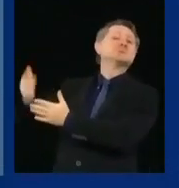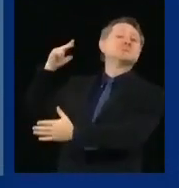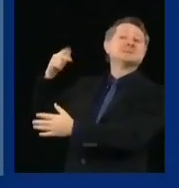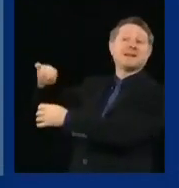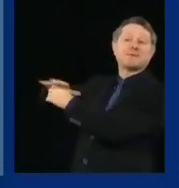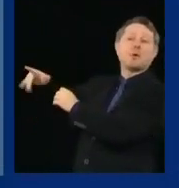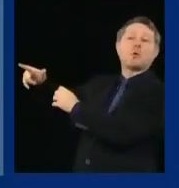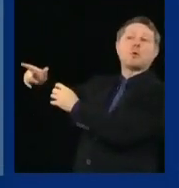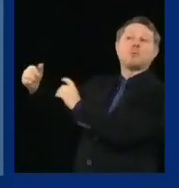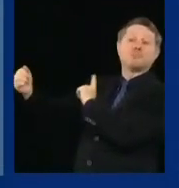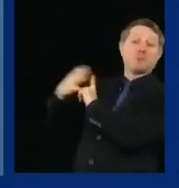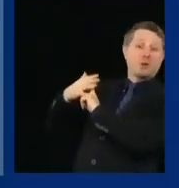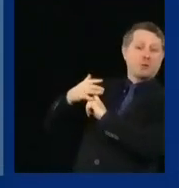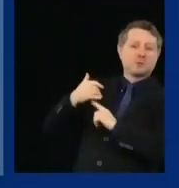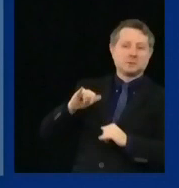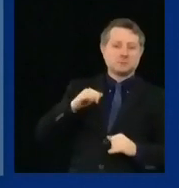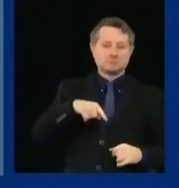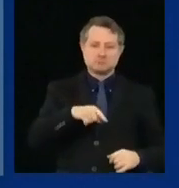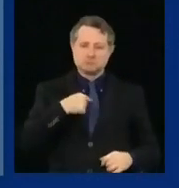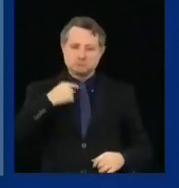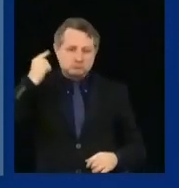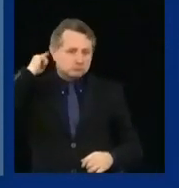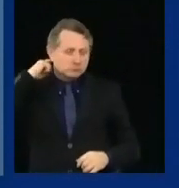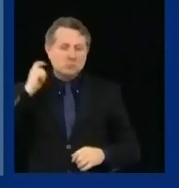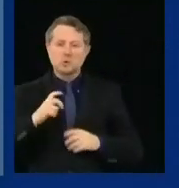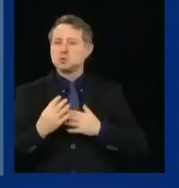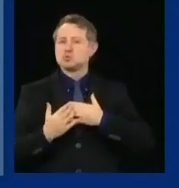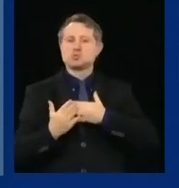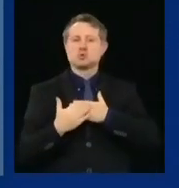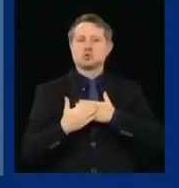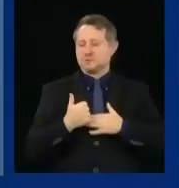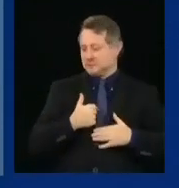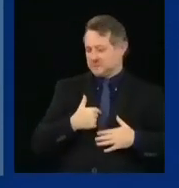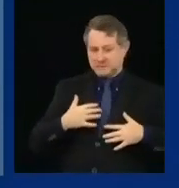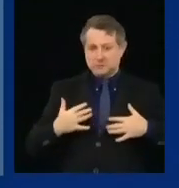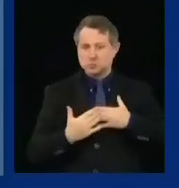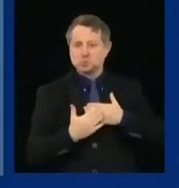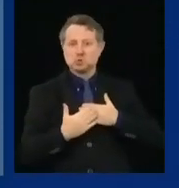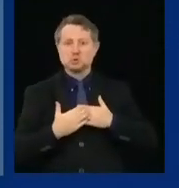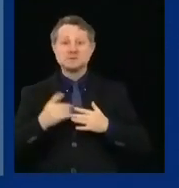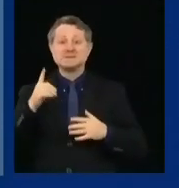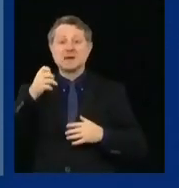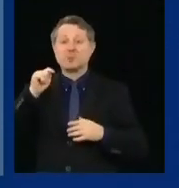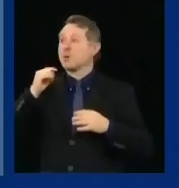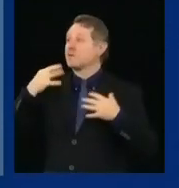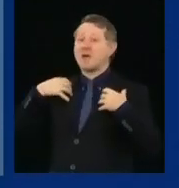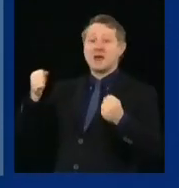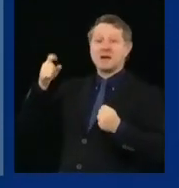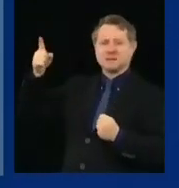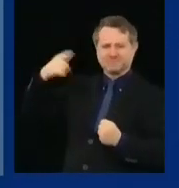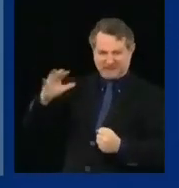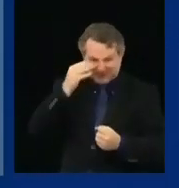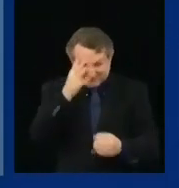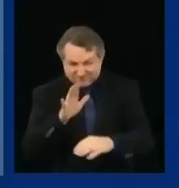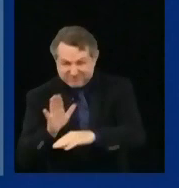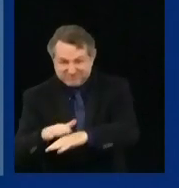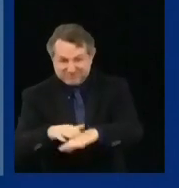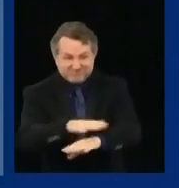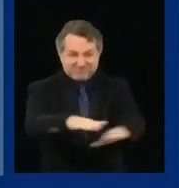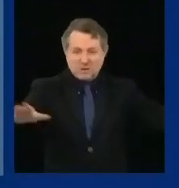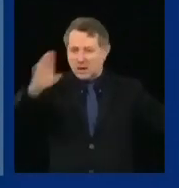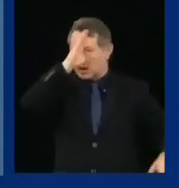a special alert in this situation. Department of Health has told the hospitals in the state to prioritize